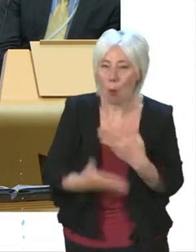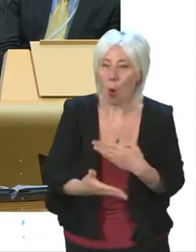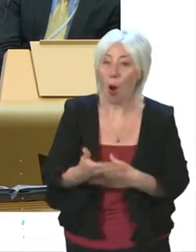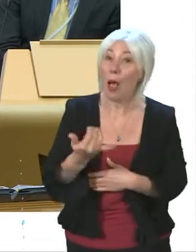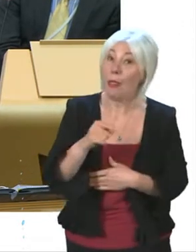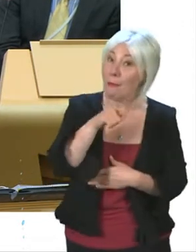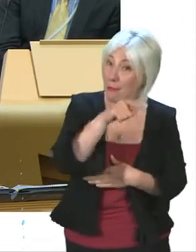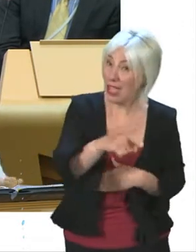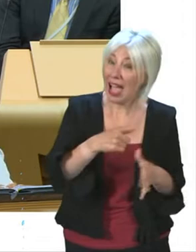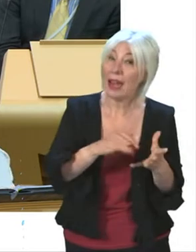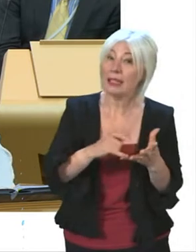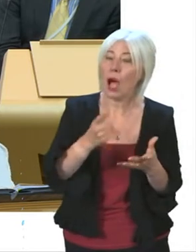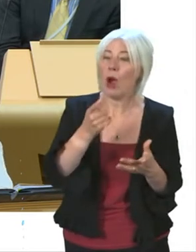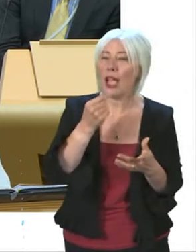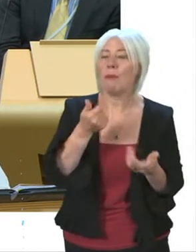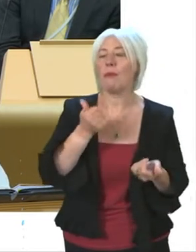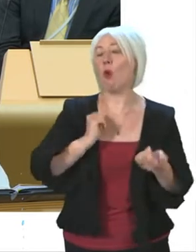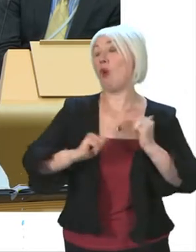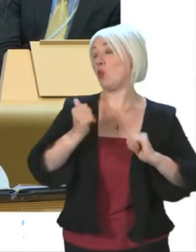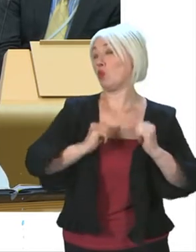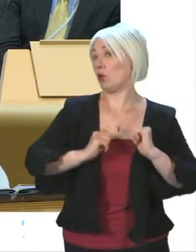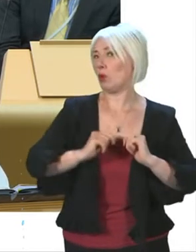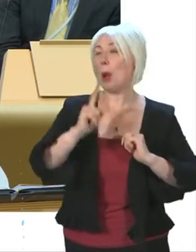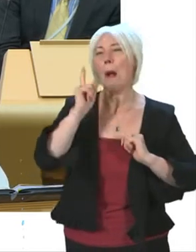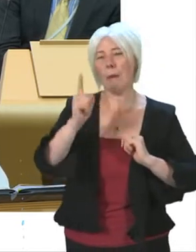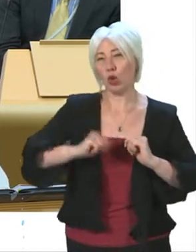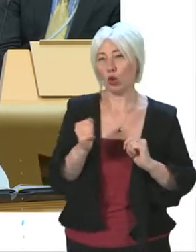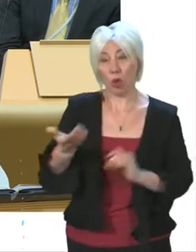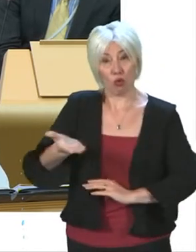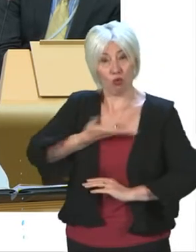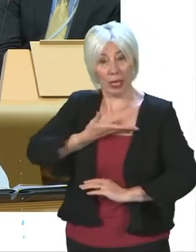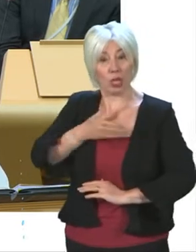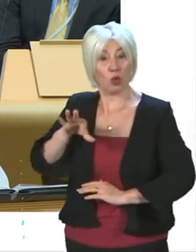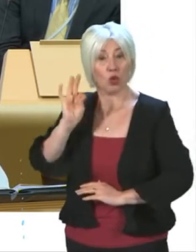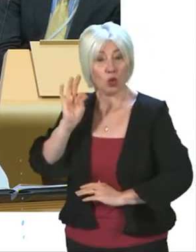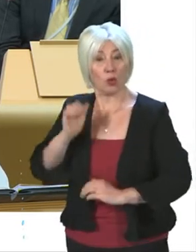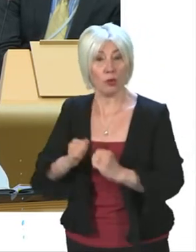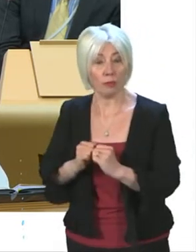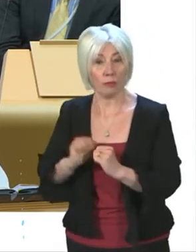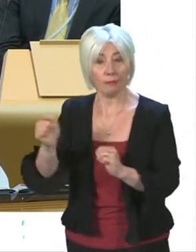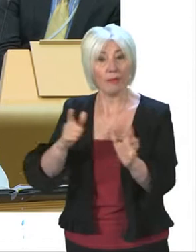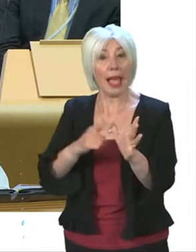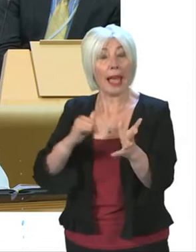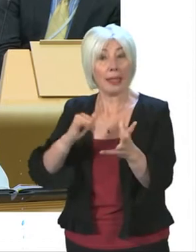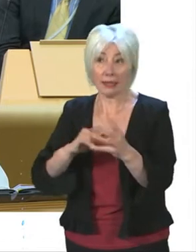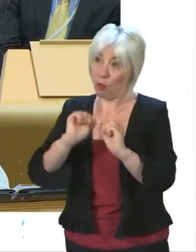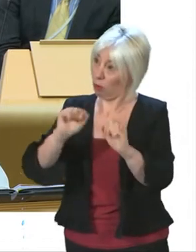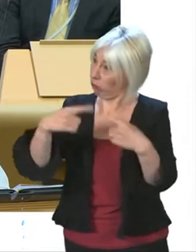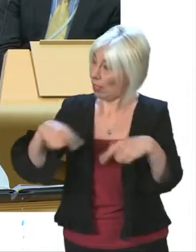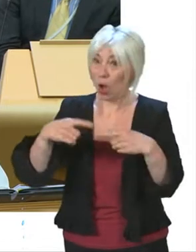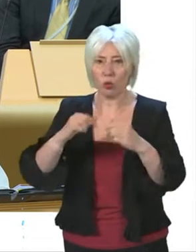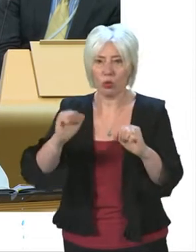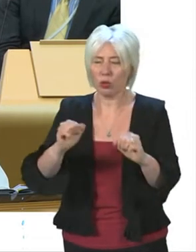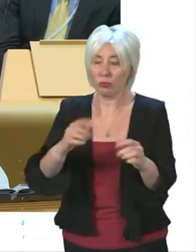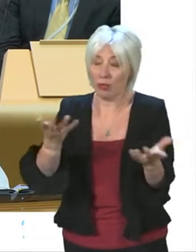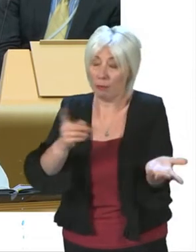have a scrap more credibility. And on the issue of Scotland's right to choose, Anna Sarwar is perfectly entitled, although it's